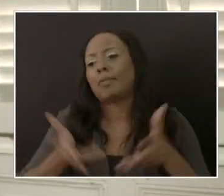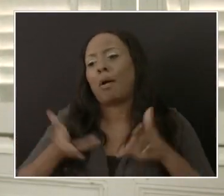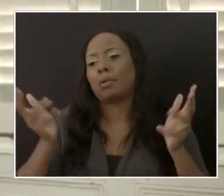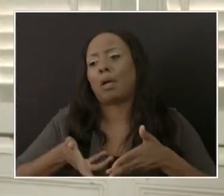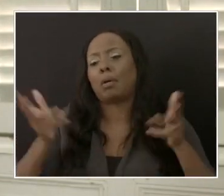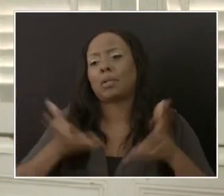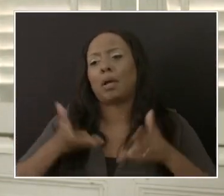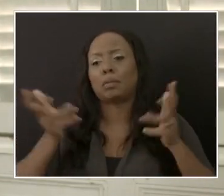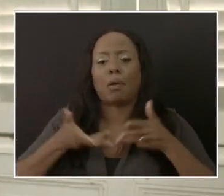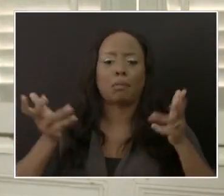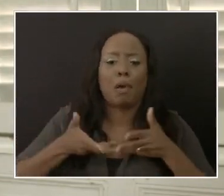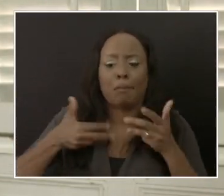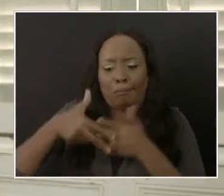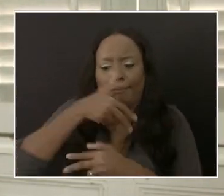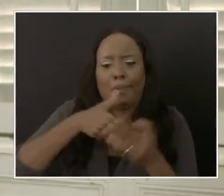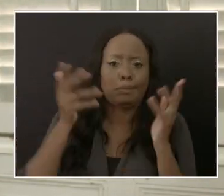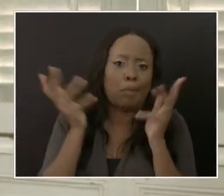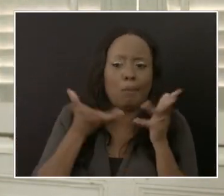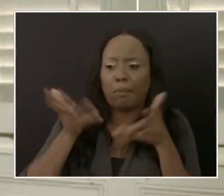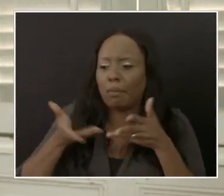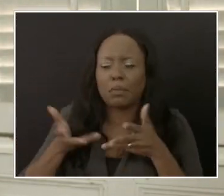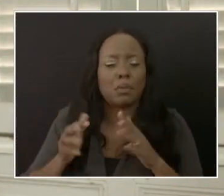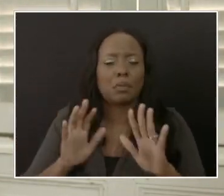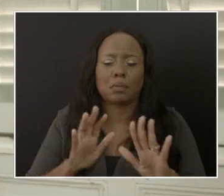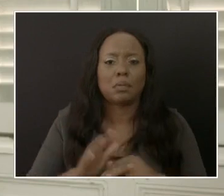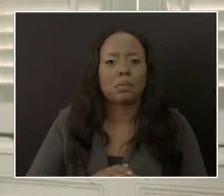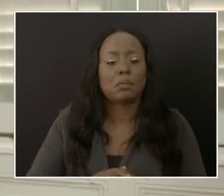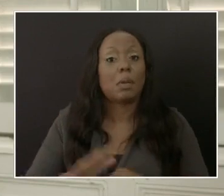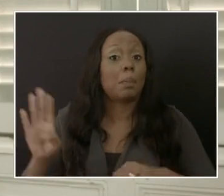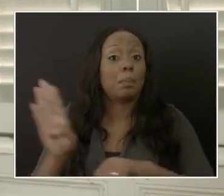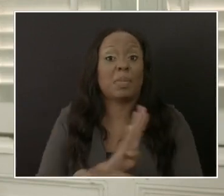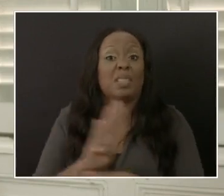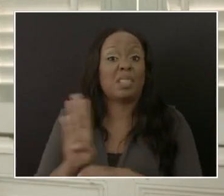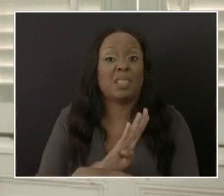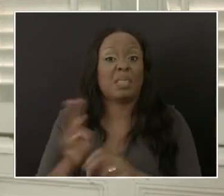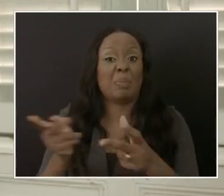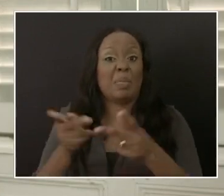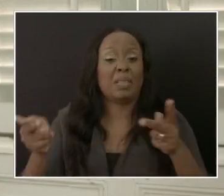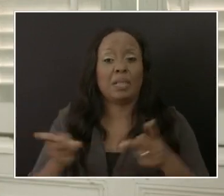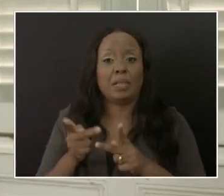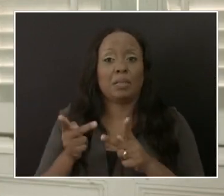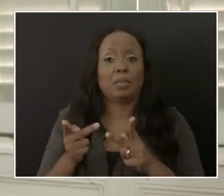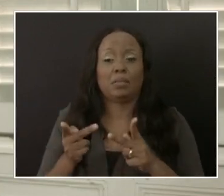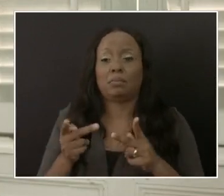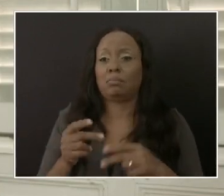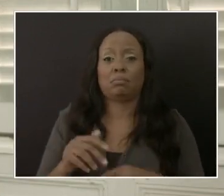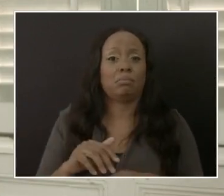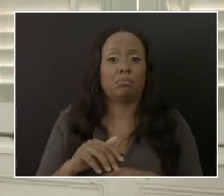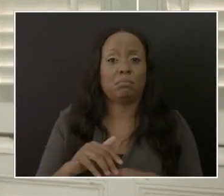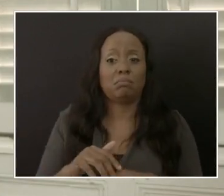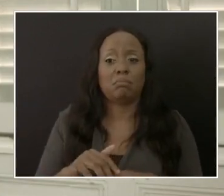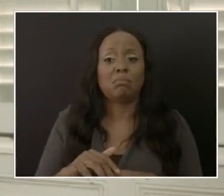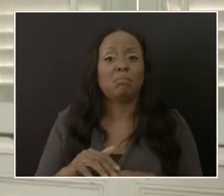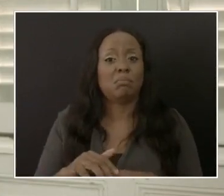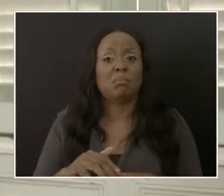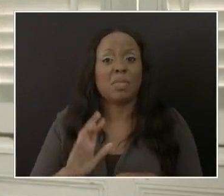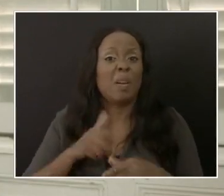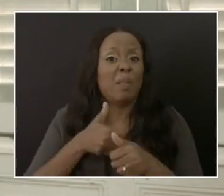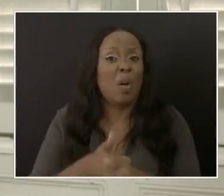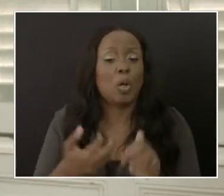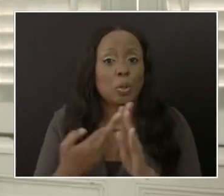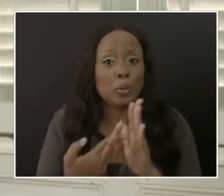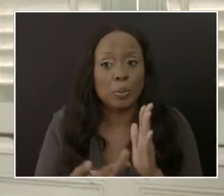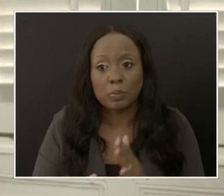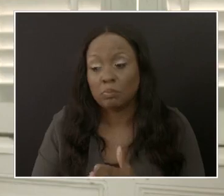been that great uh point of concern in terms of the transmission of COVID. Yes we have seen COVID being